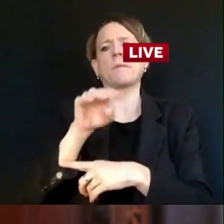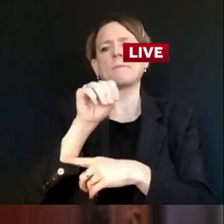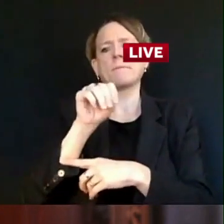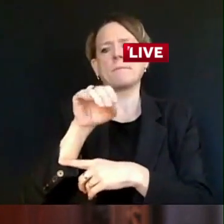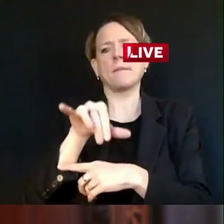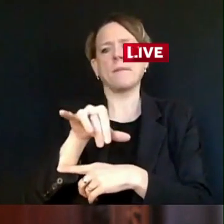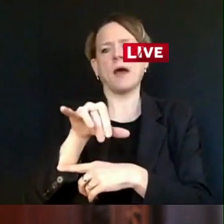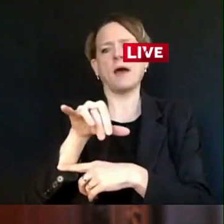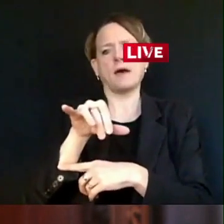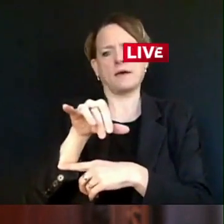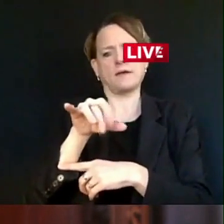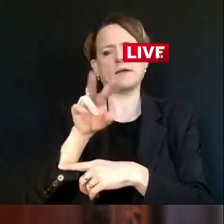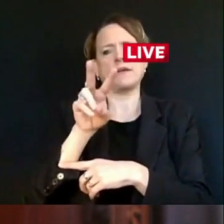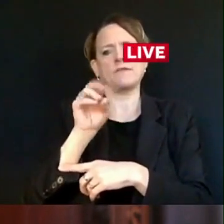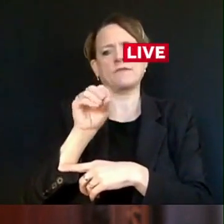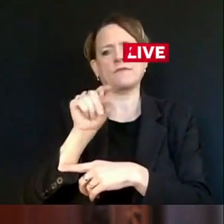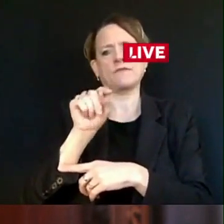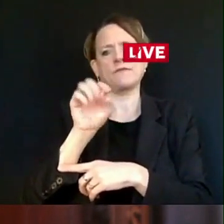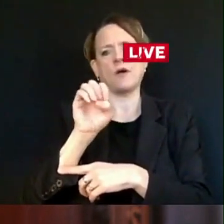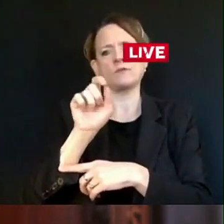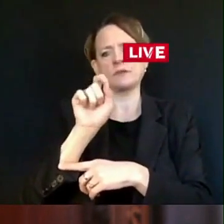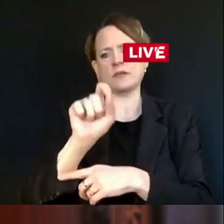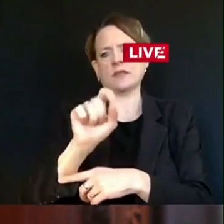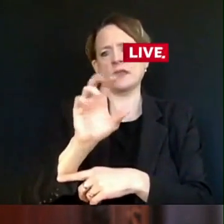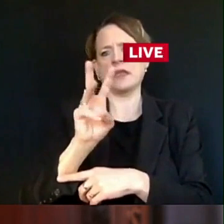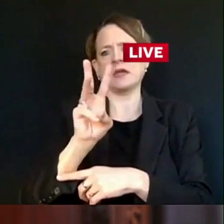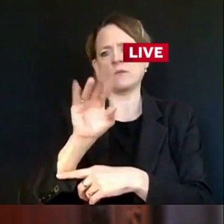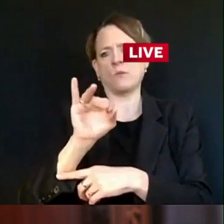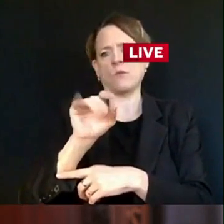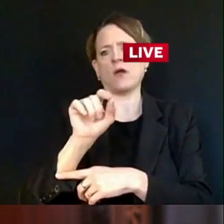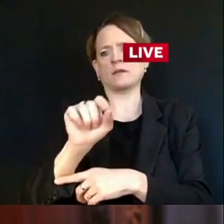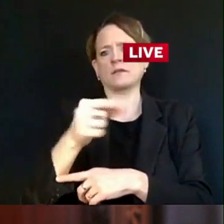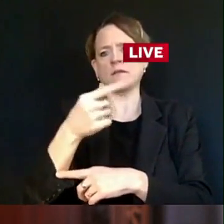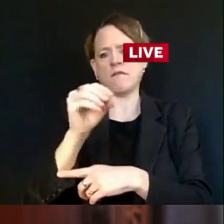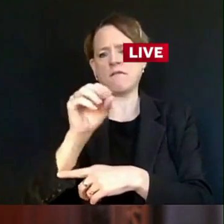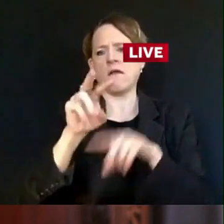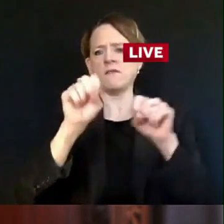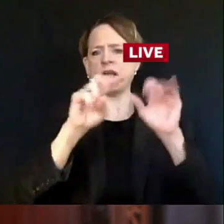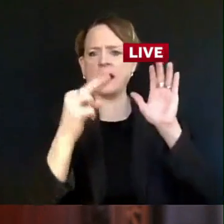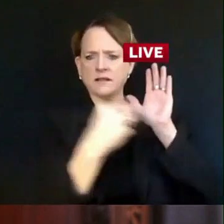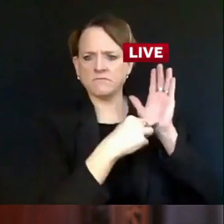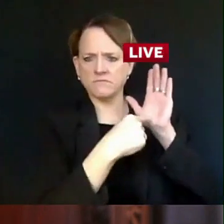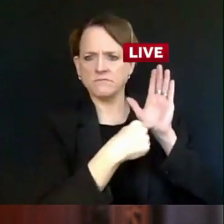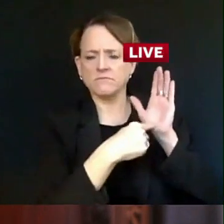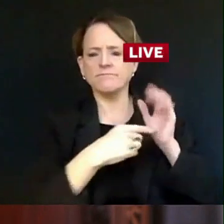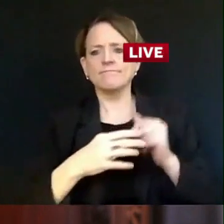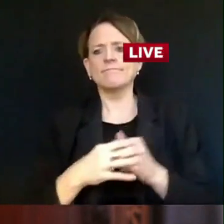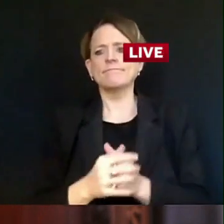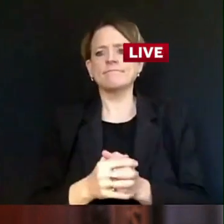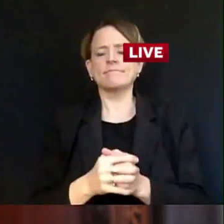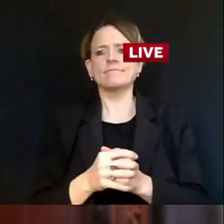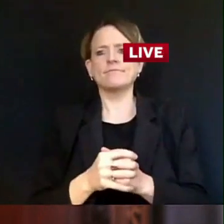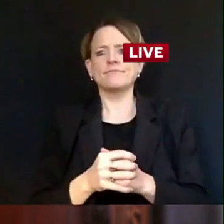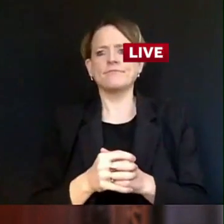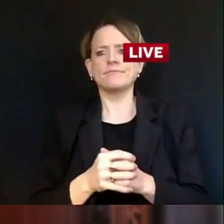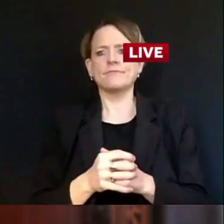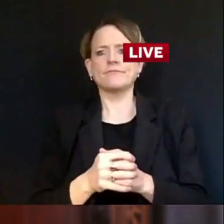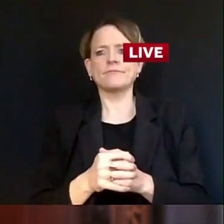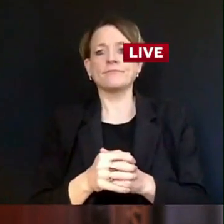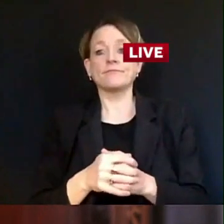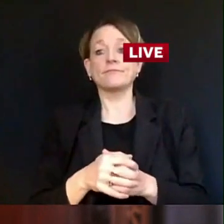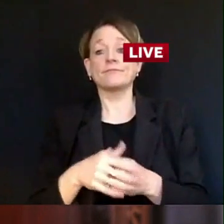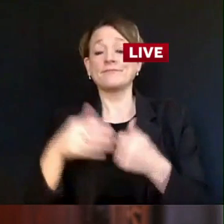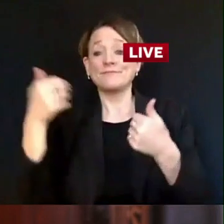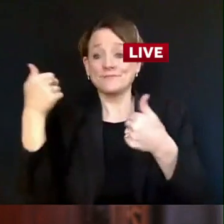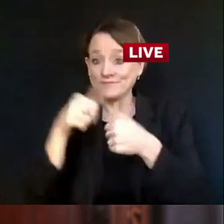don't forget to mask up, practice social distancing, bring your photo ID, and if you need to register,